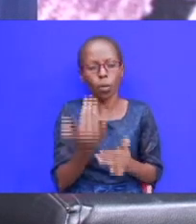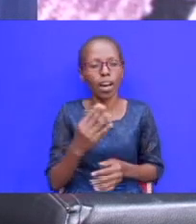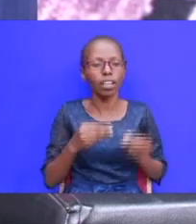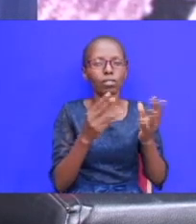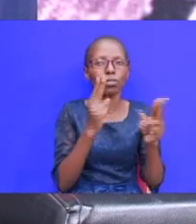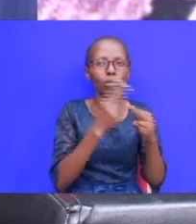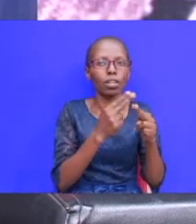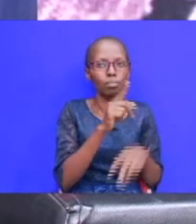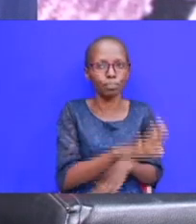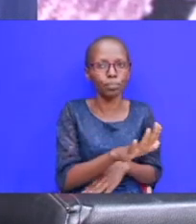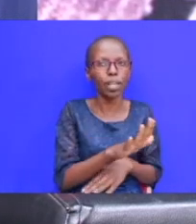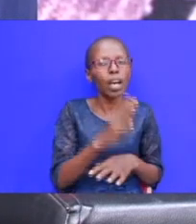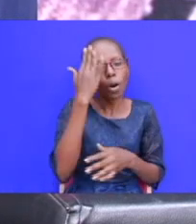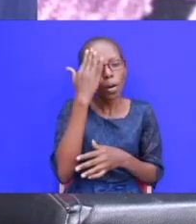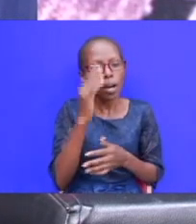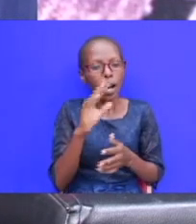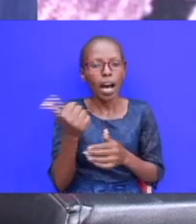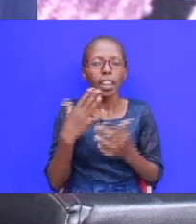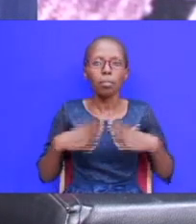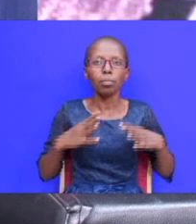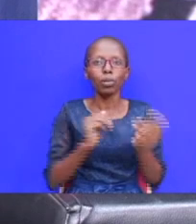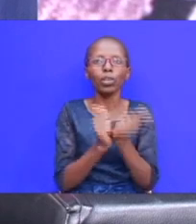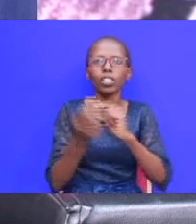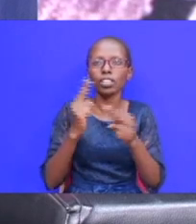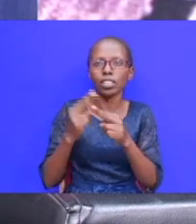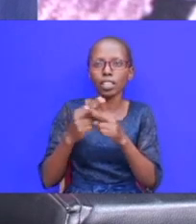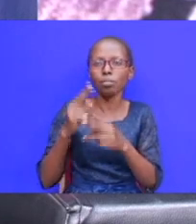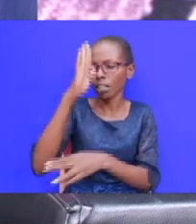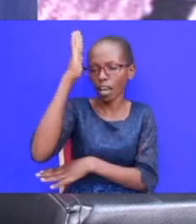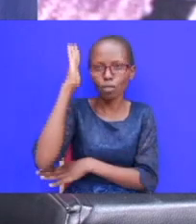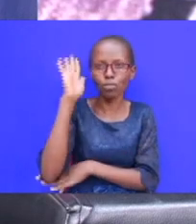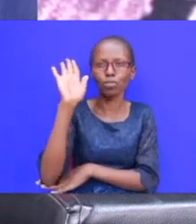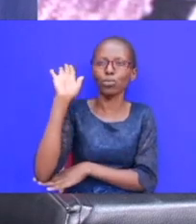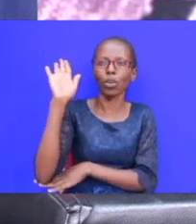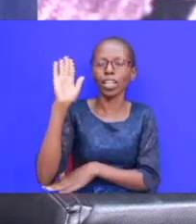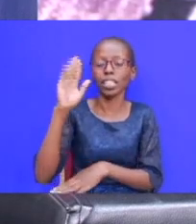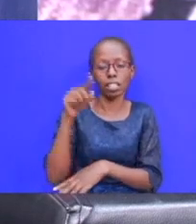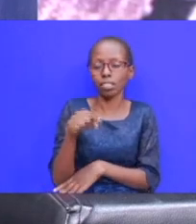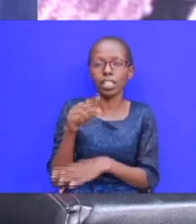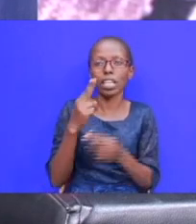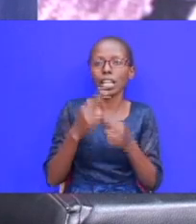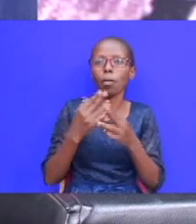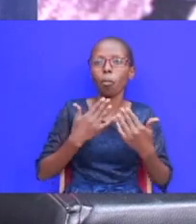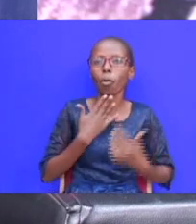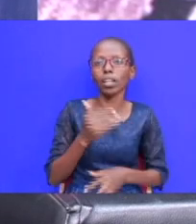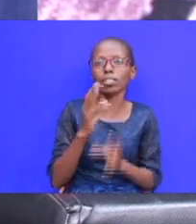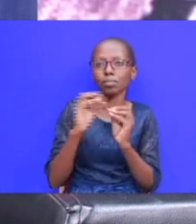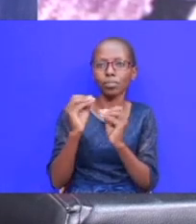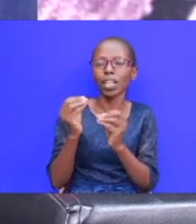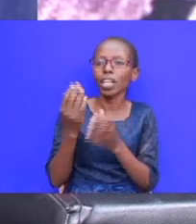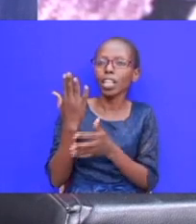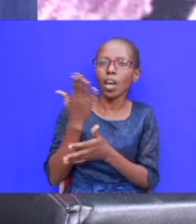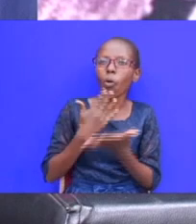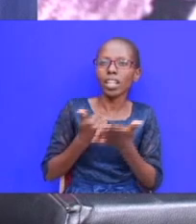changed their names and they've sworn affidavits because of what they've come to be they do not want to be known by the previous